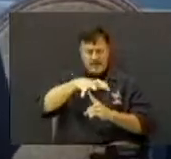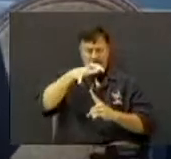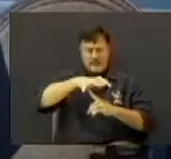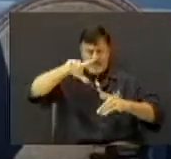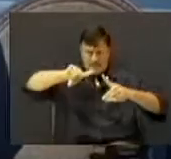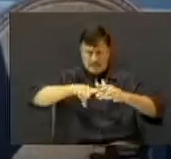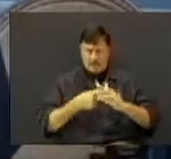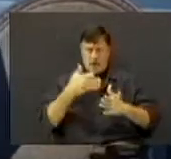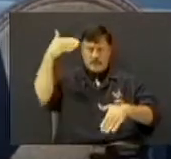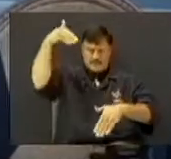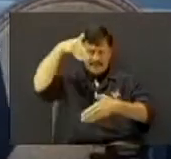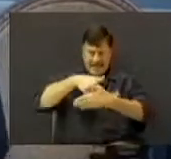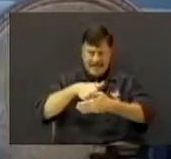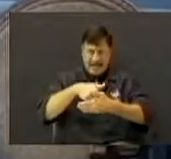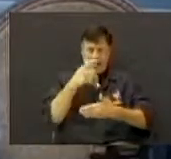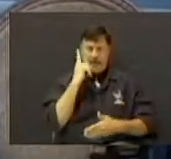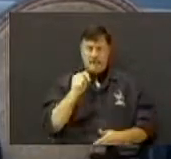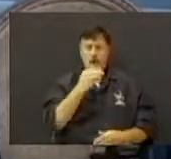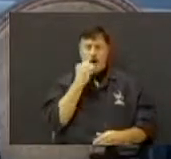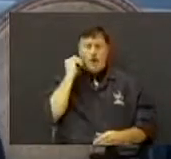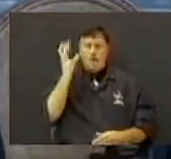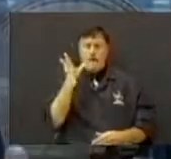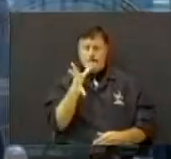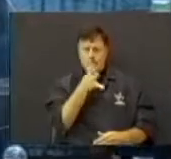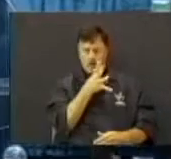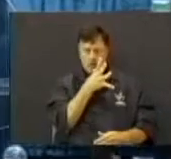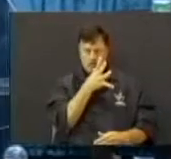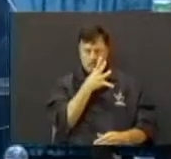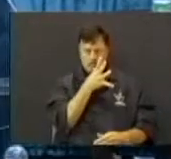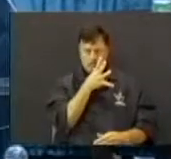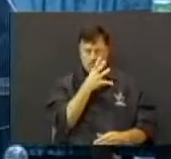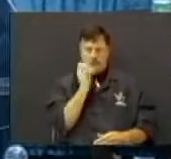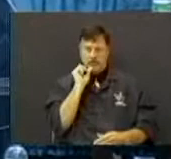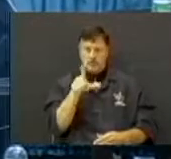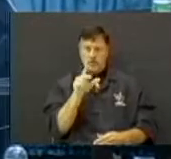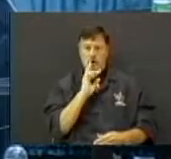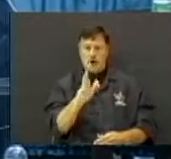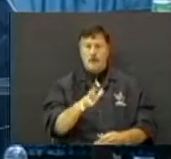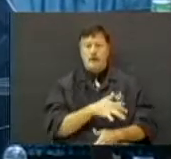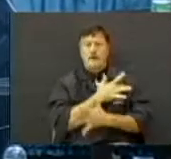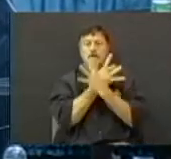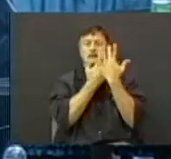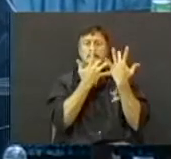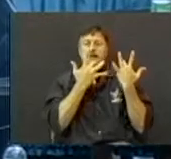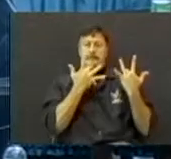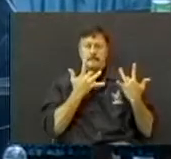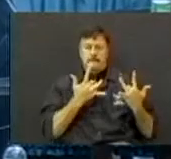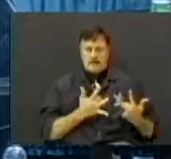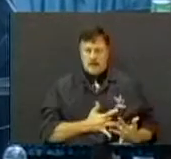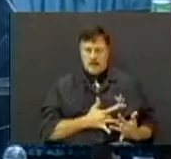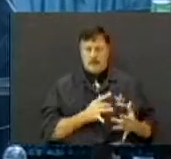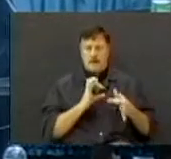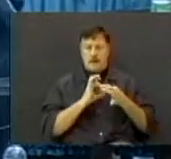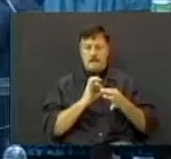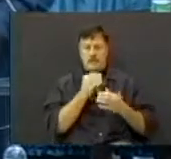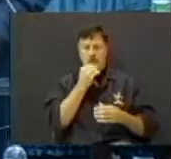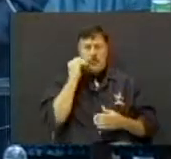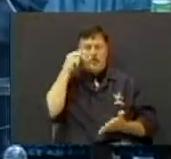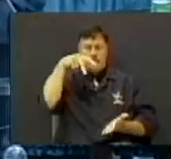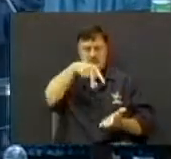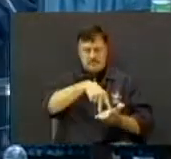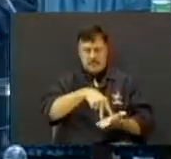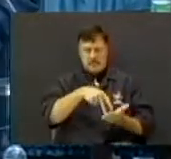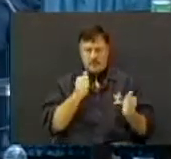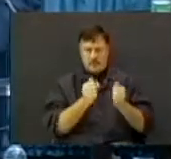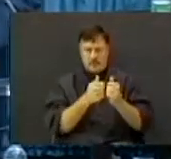starts right in the home. And mama, you're the heart of the home. Stand